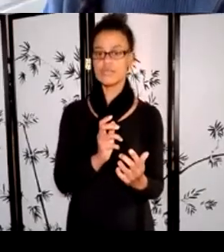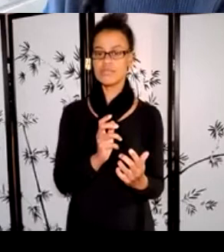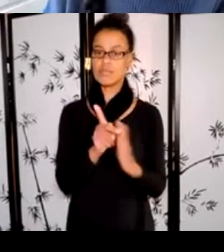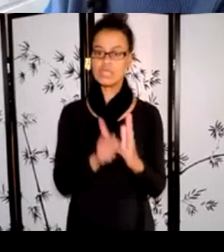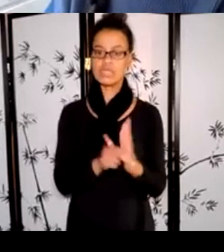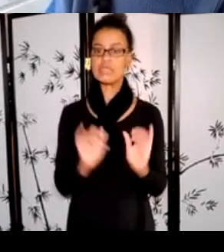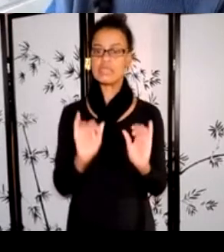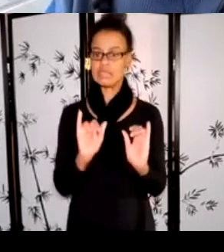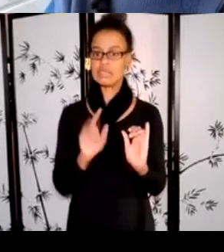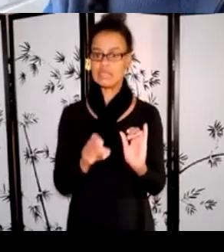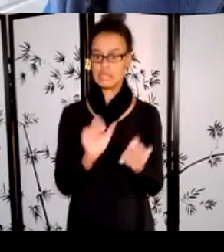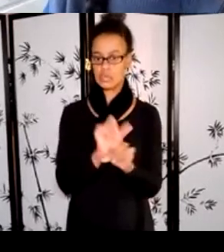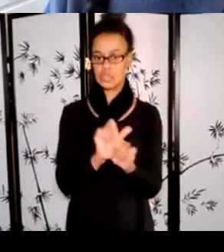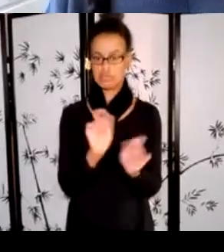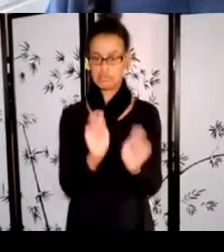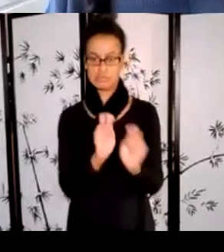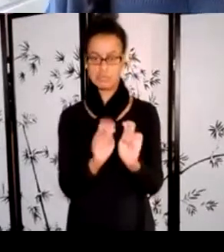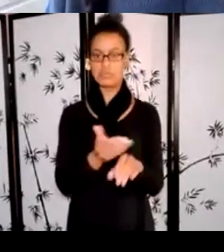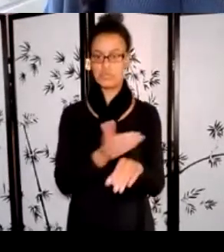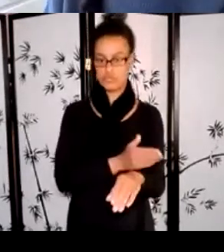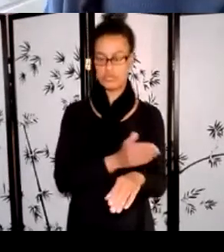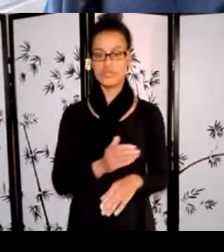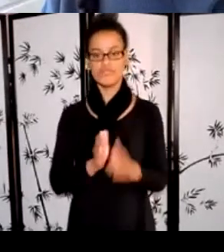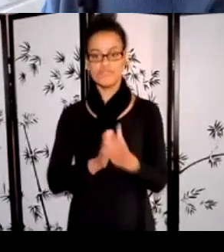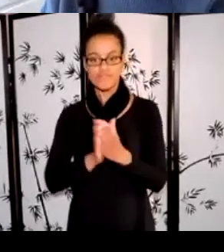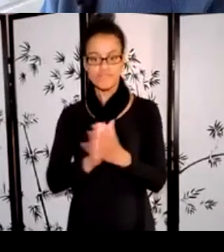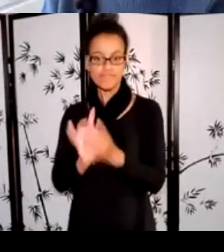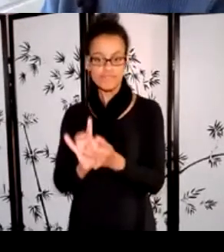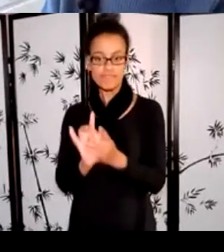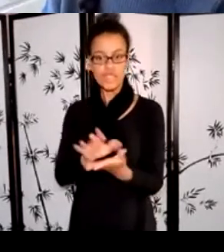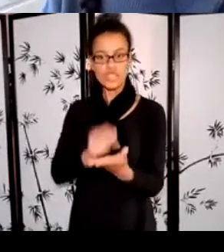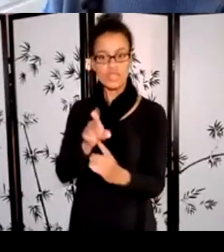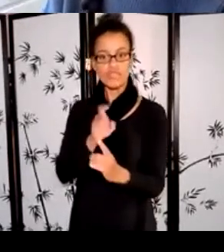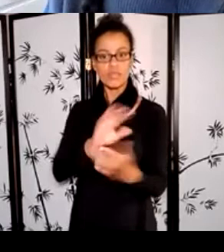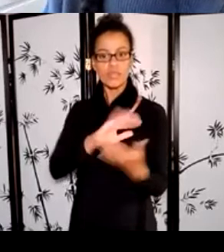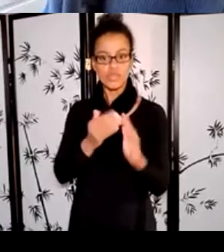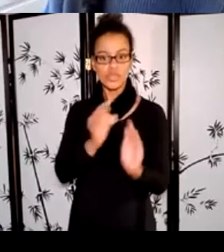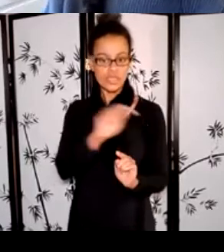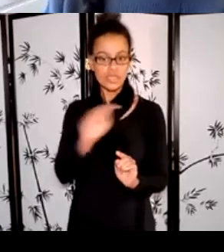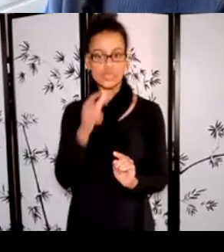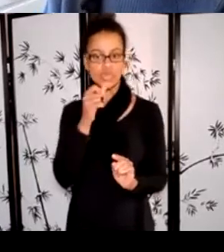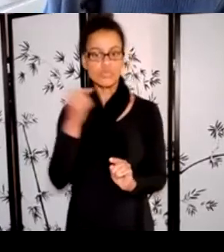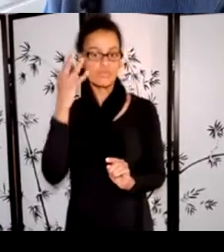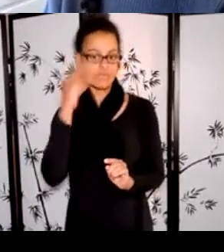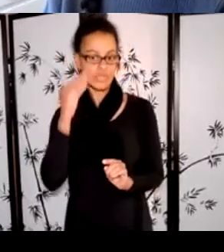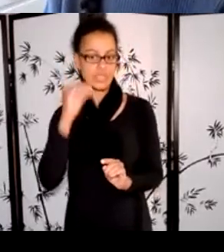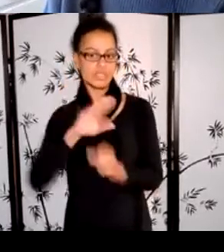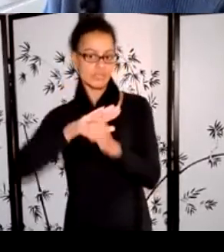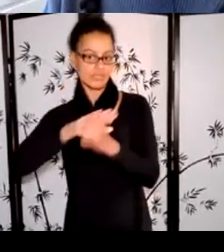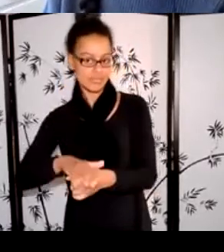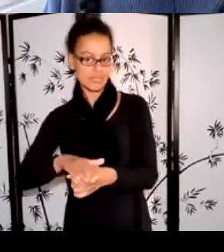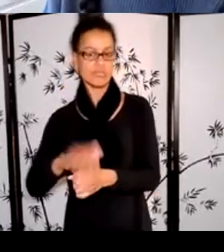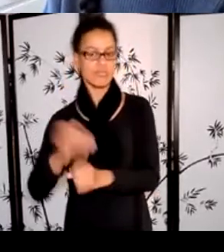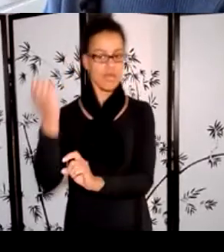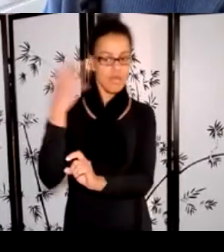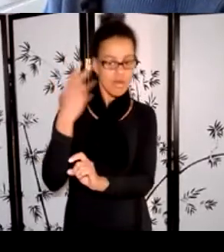continue building relationships and learning from our communities, particularly those most directly affected, about the specific challenges that exist